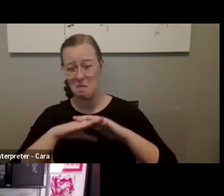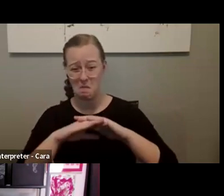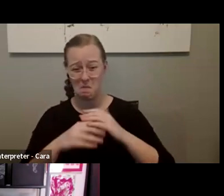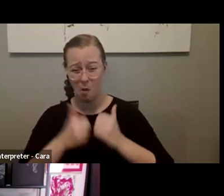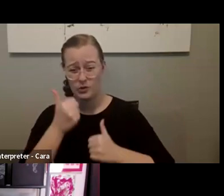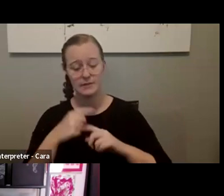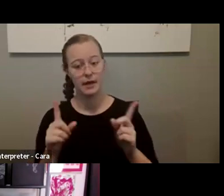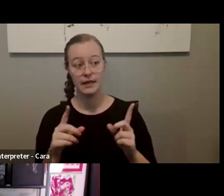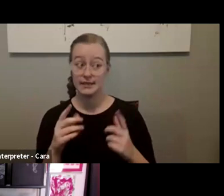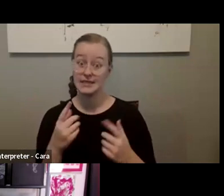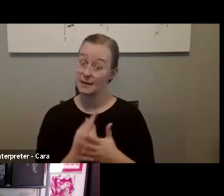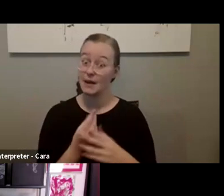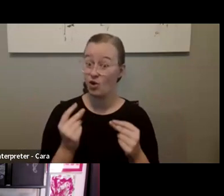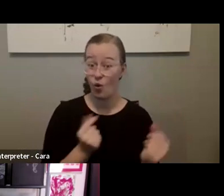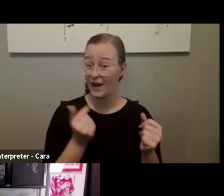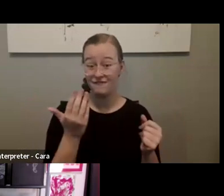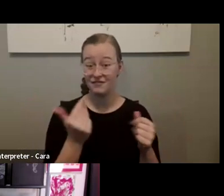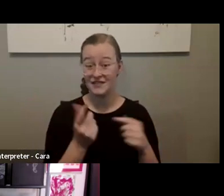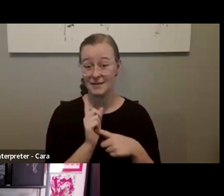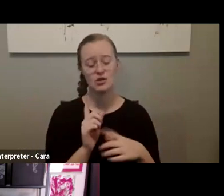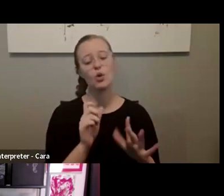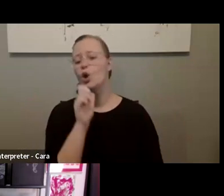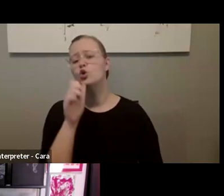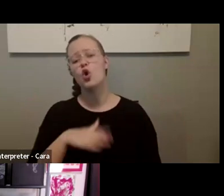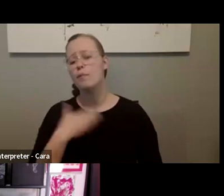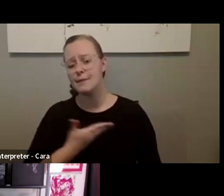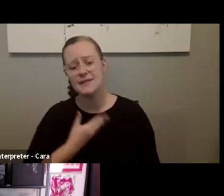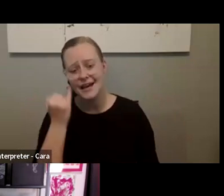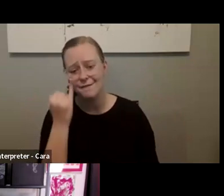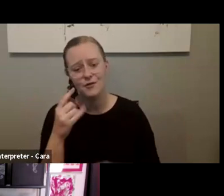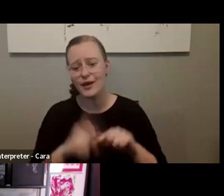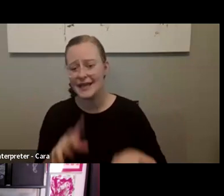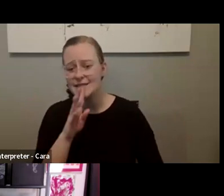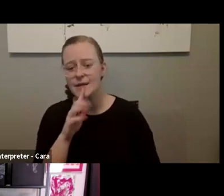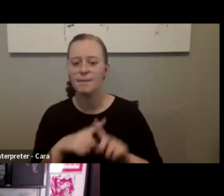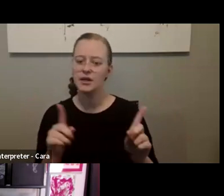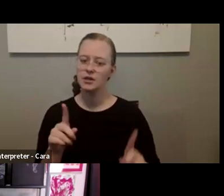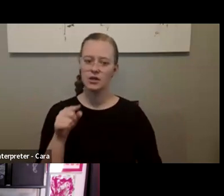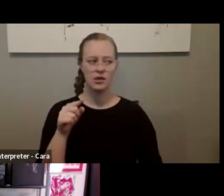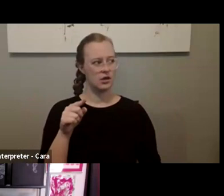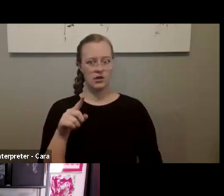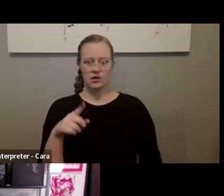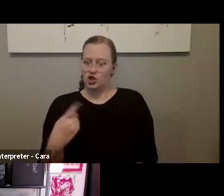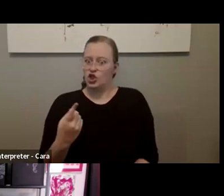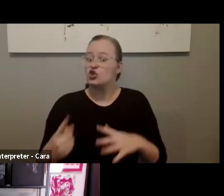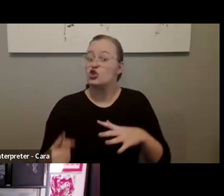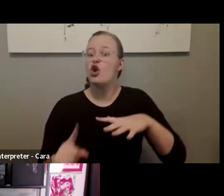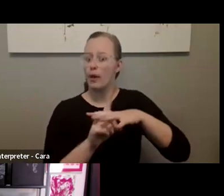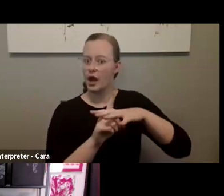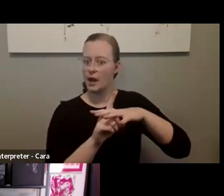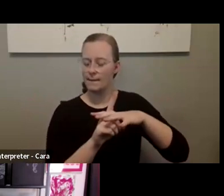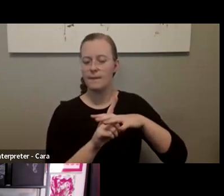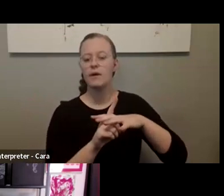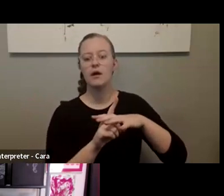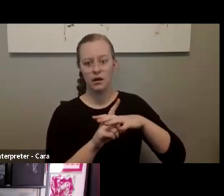as 15 minutes. So don't be upset if you don't get to speak, but that your presence actually really matters because they're going to note how many people